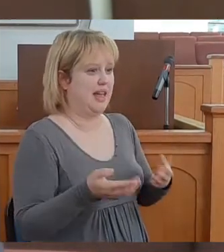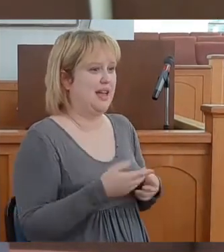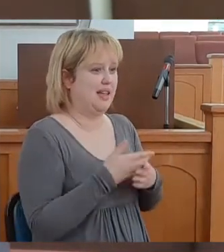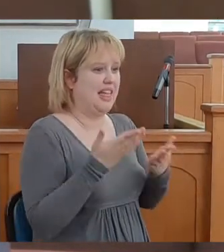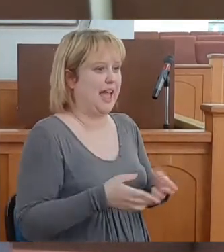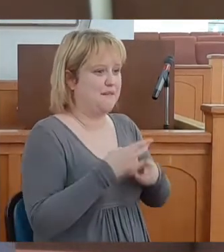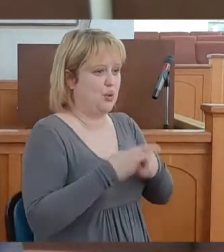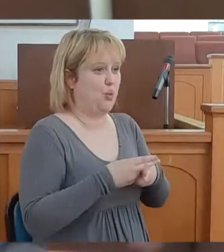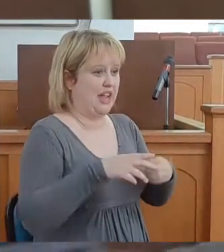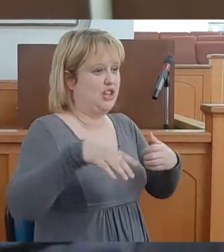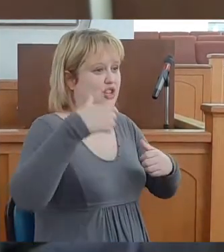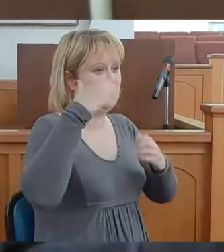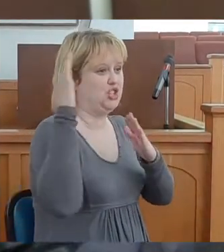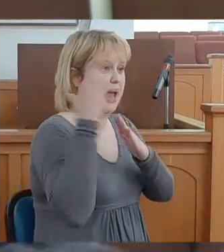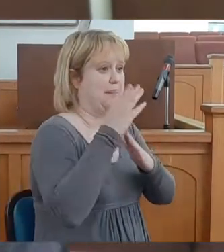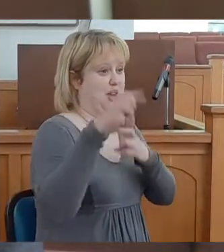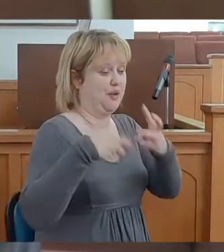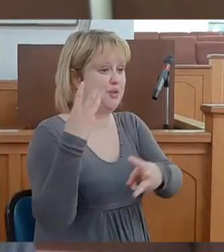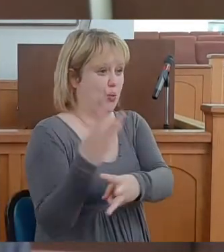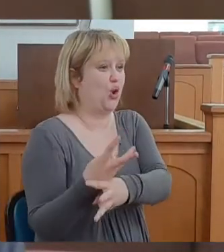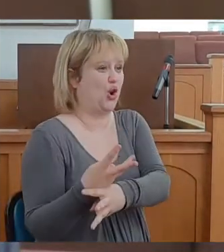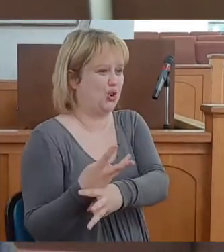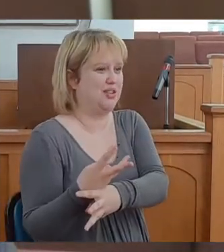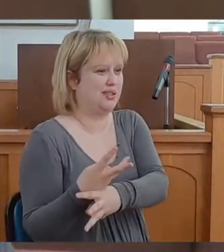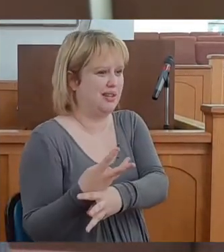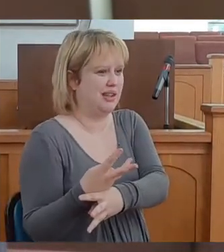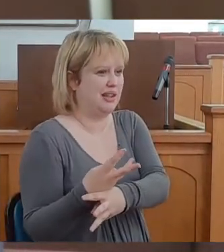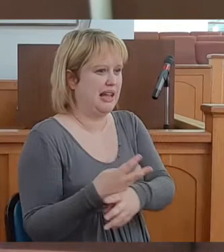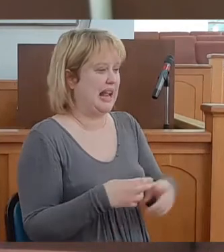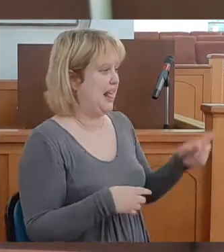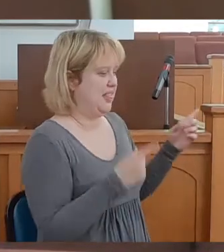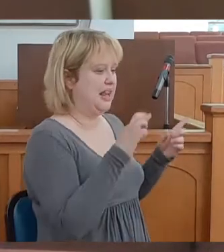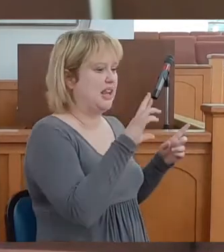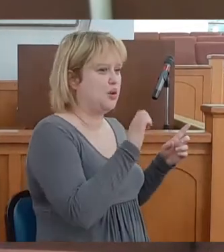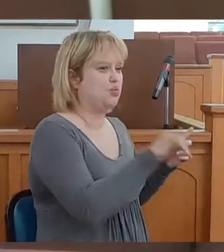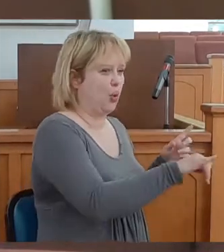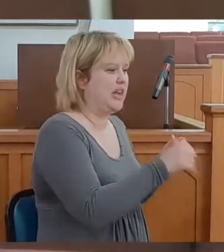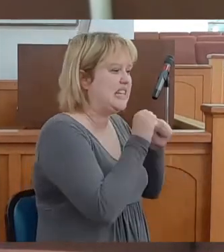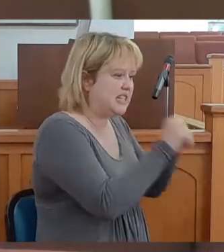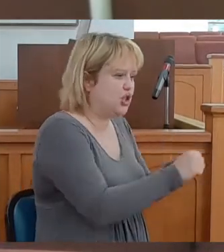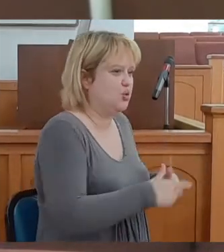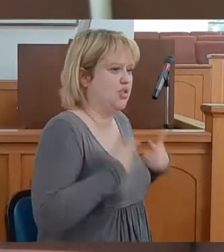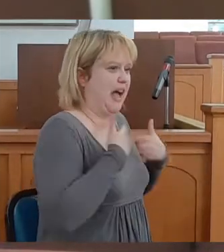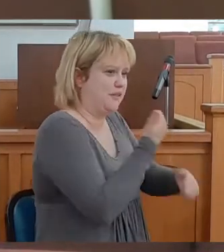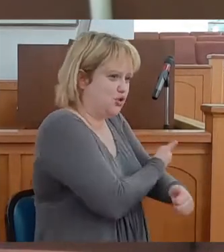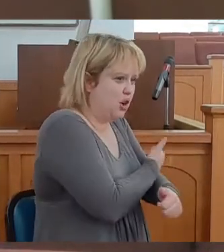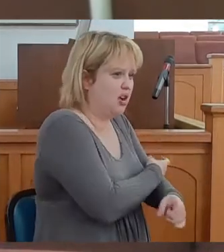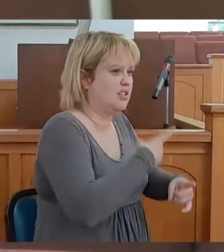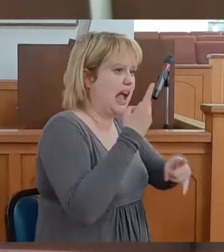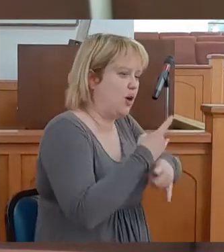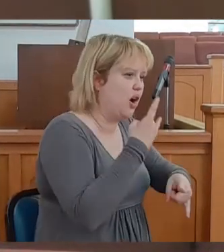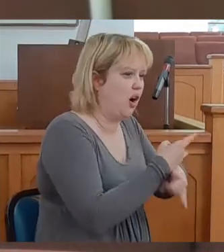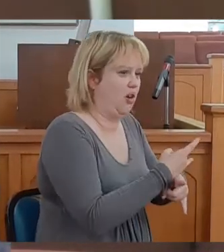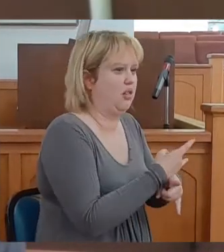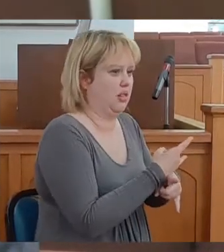world. Leroy Kennedy continued his life of drugs, alcohol.